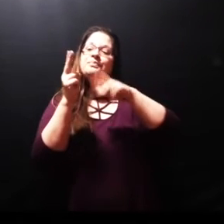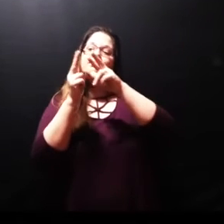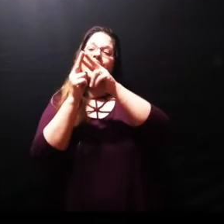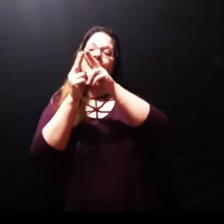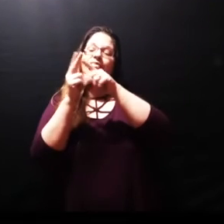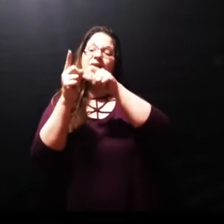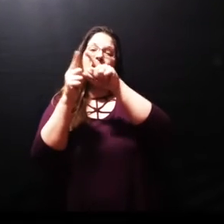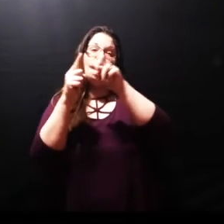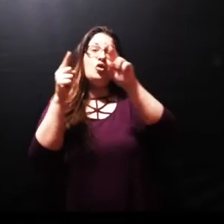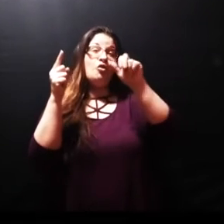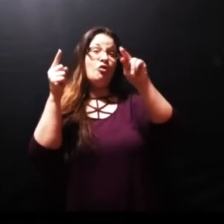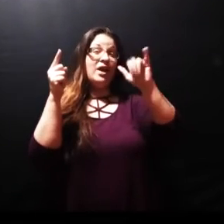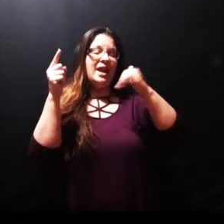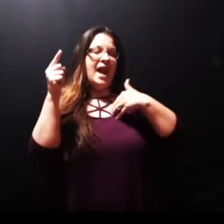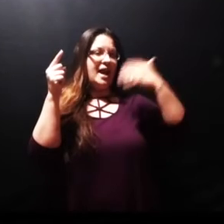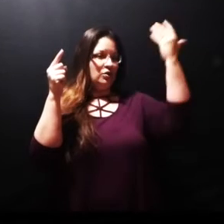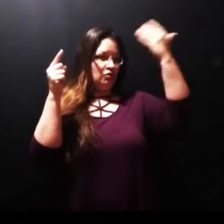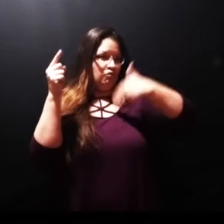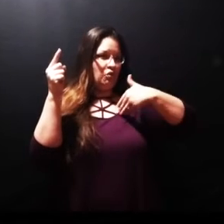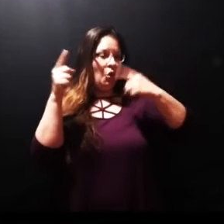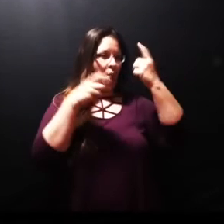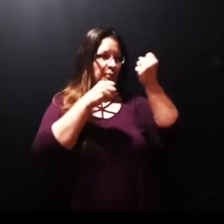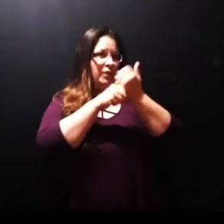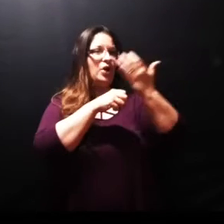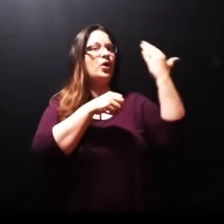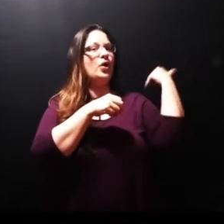everybody here Randy and Gail God bless you.